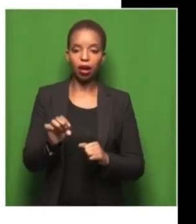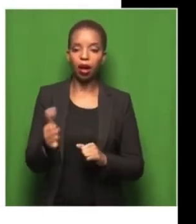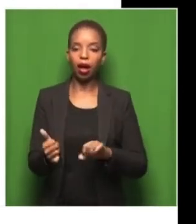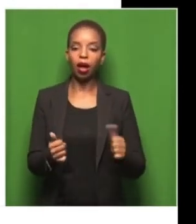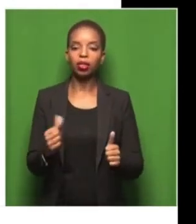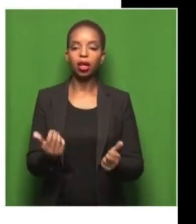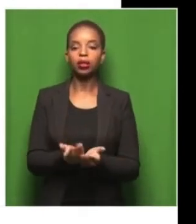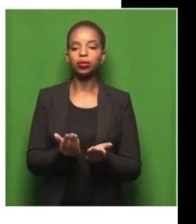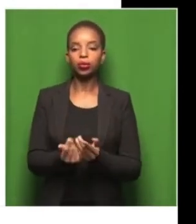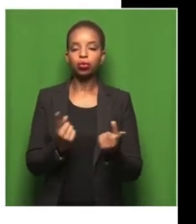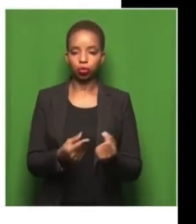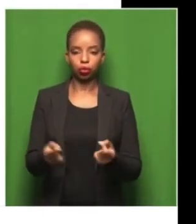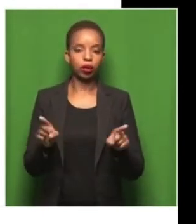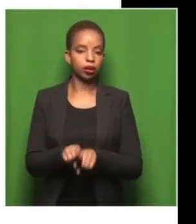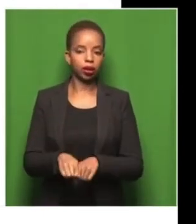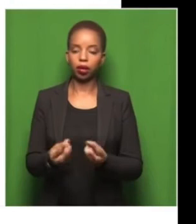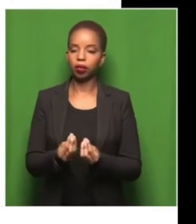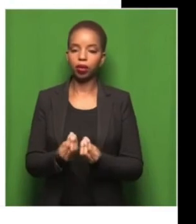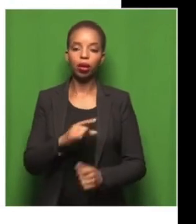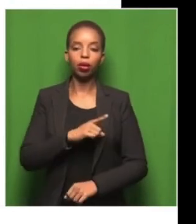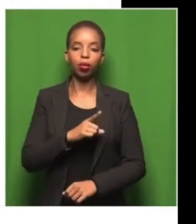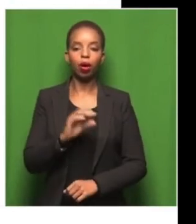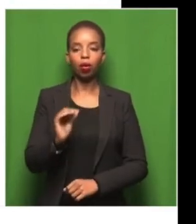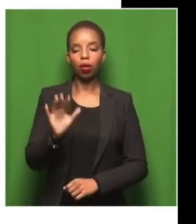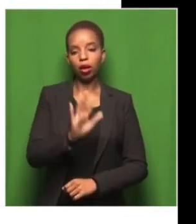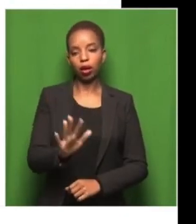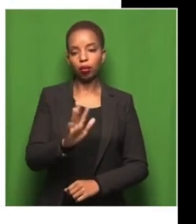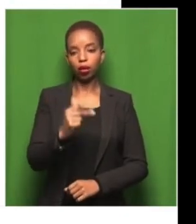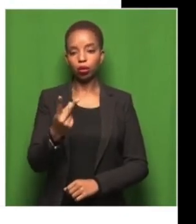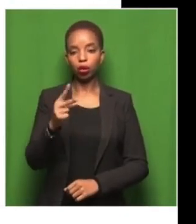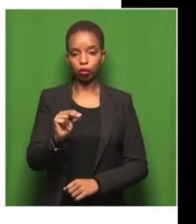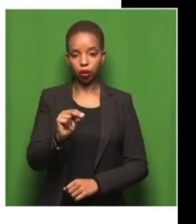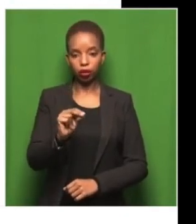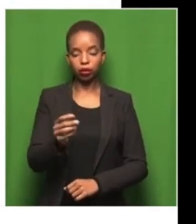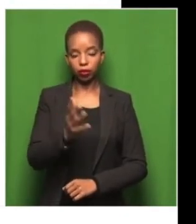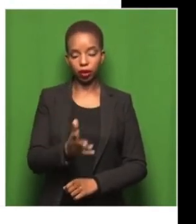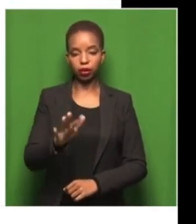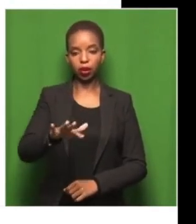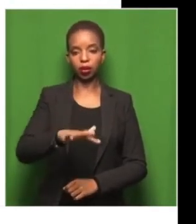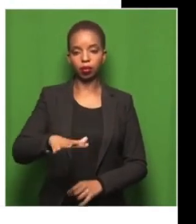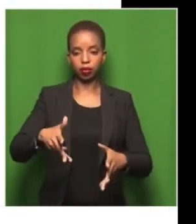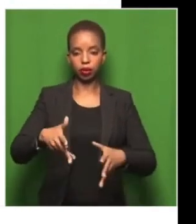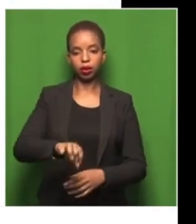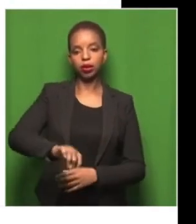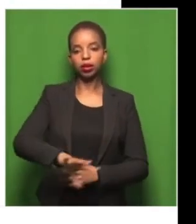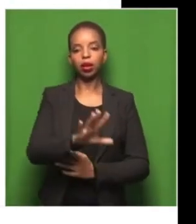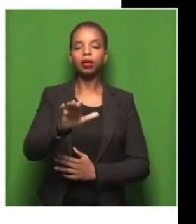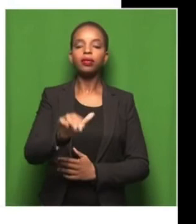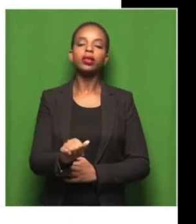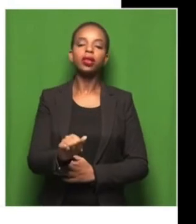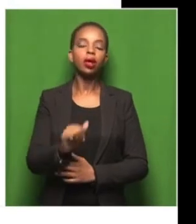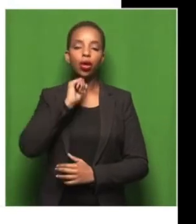the same, because there are plenty of these facilities around South Africa, and not just for this